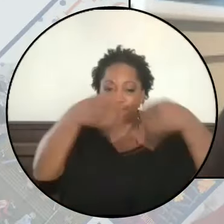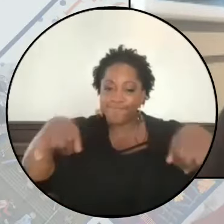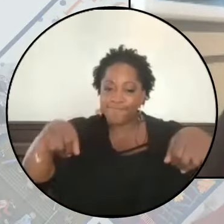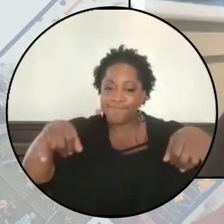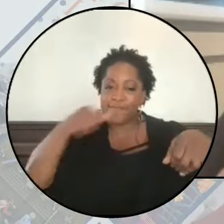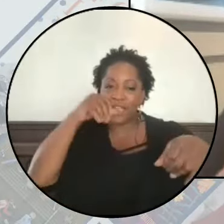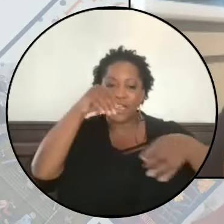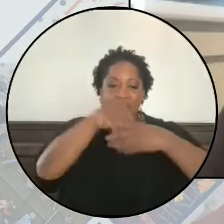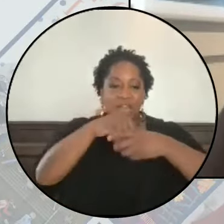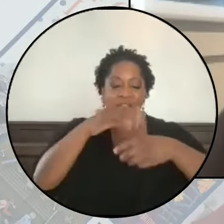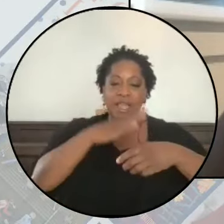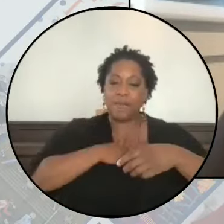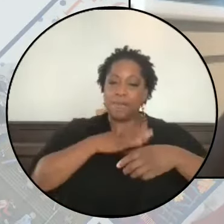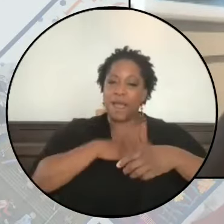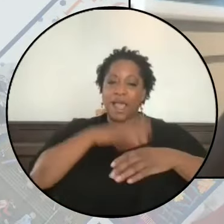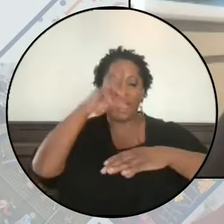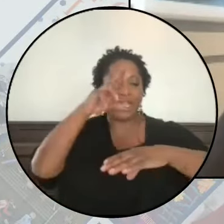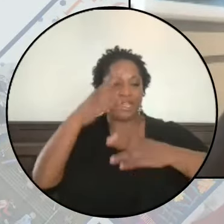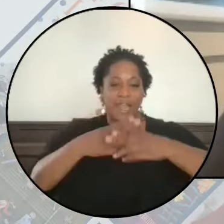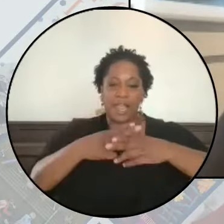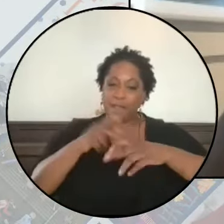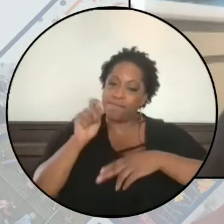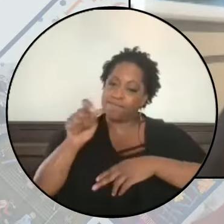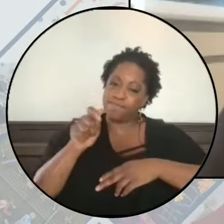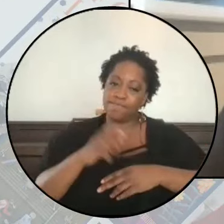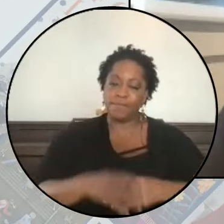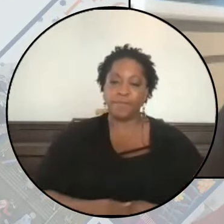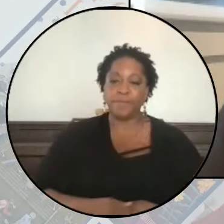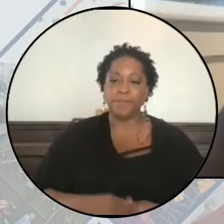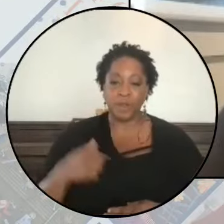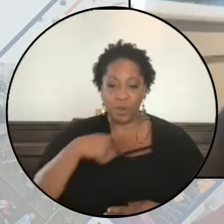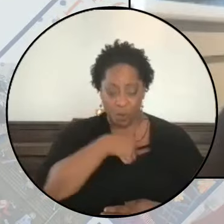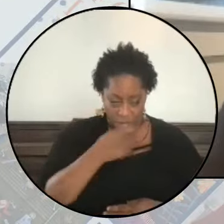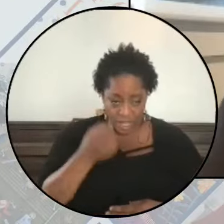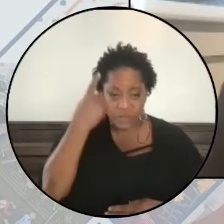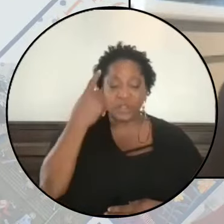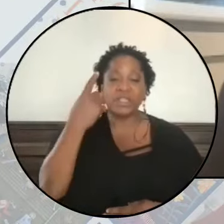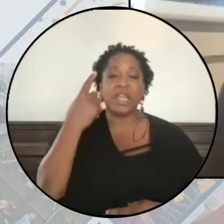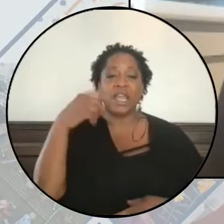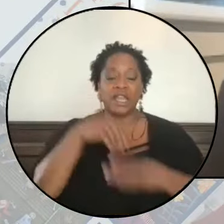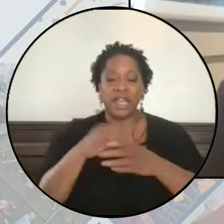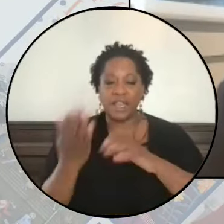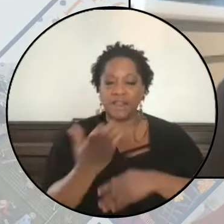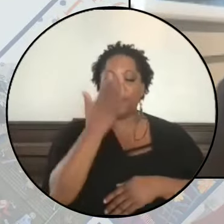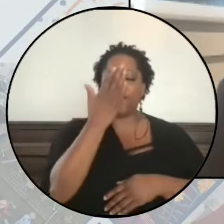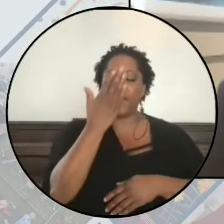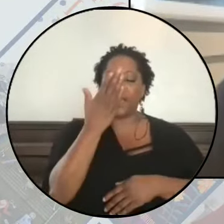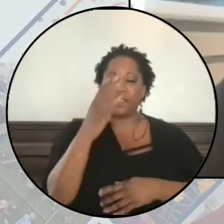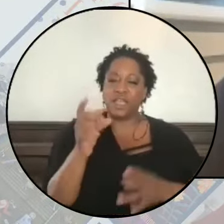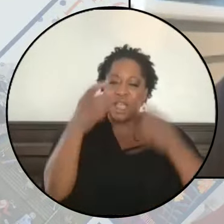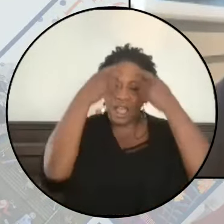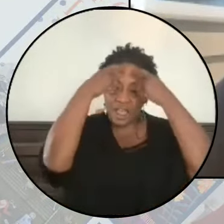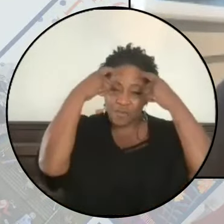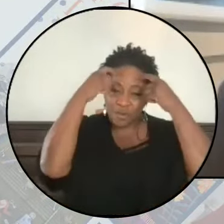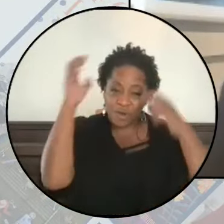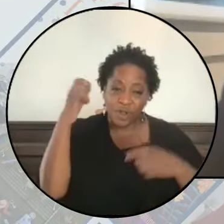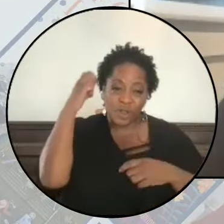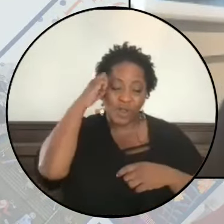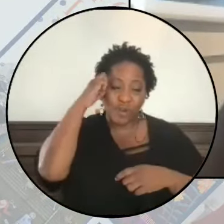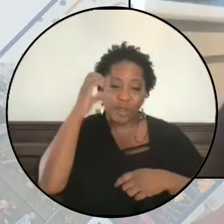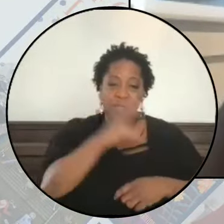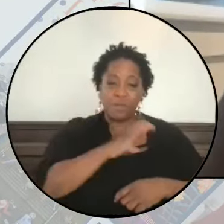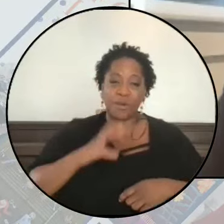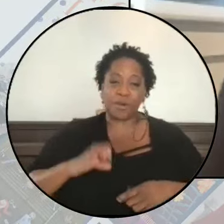in our names. We understand that in the face of brutal European Christian